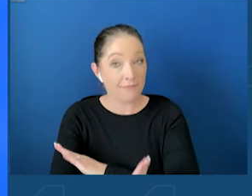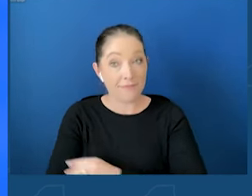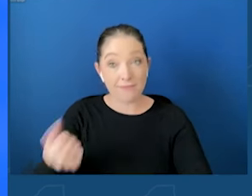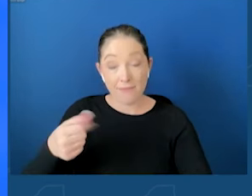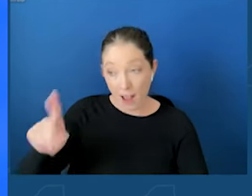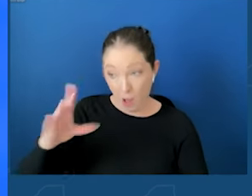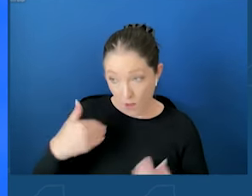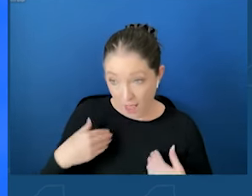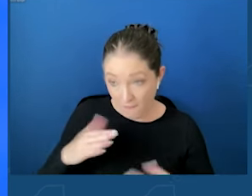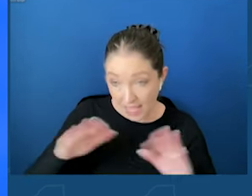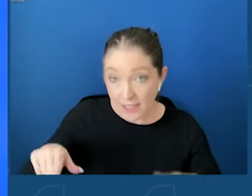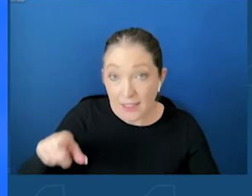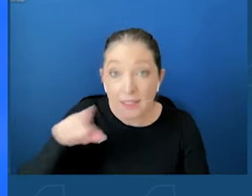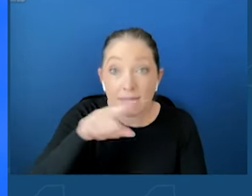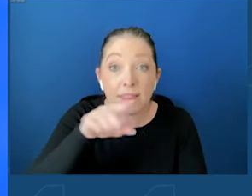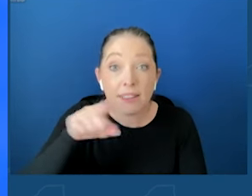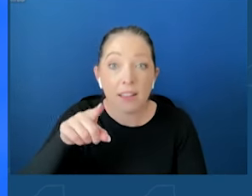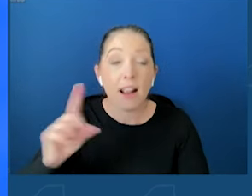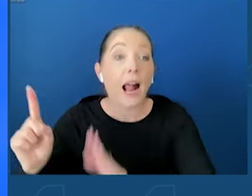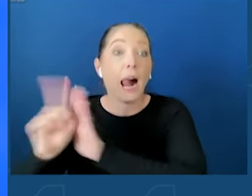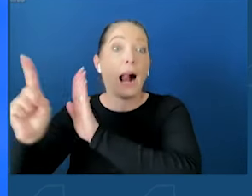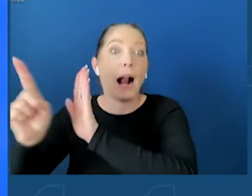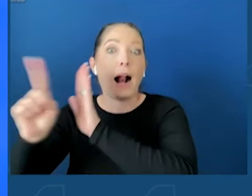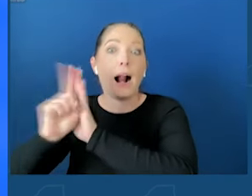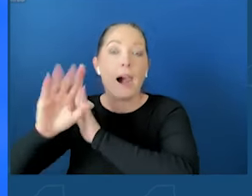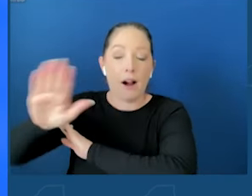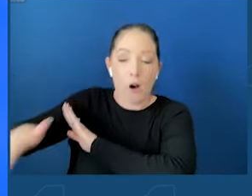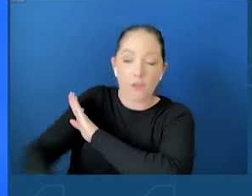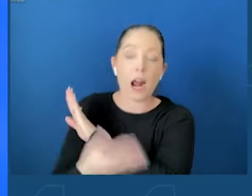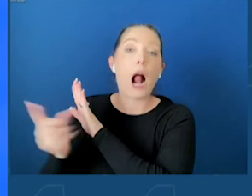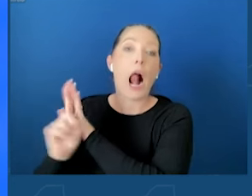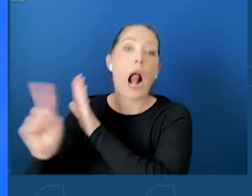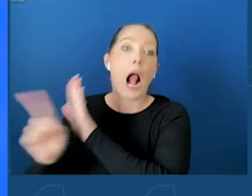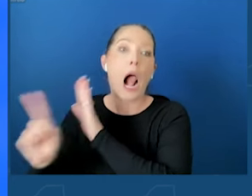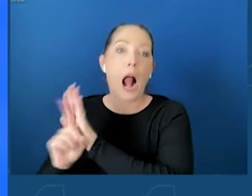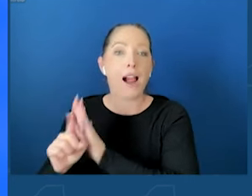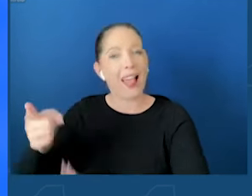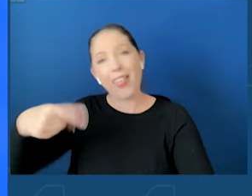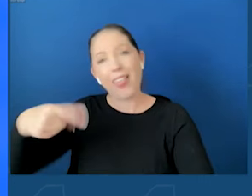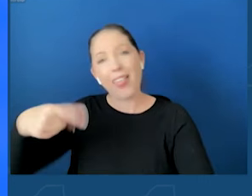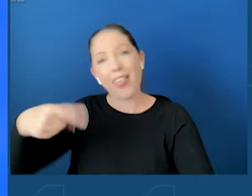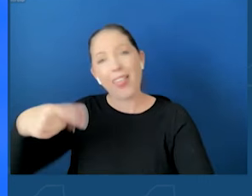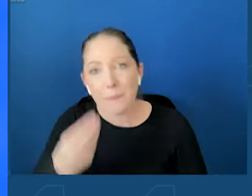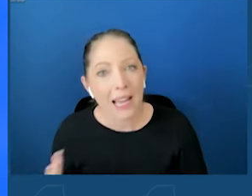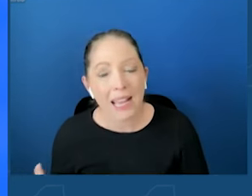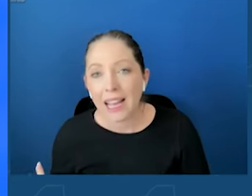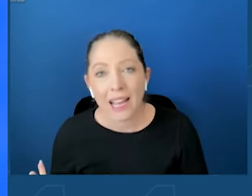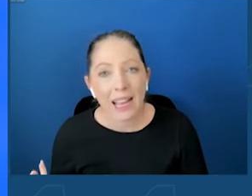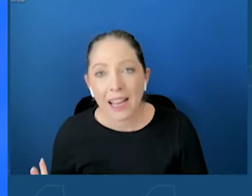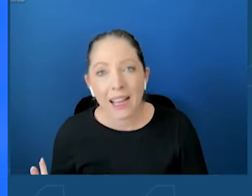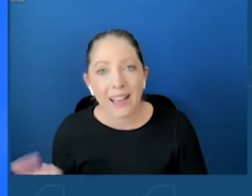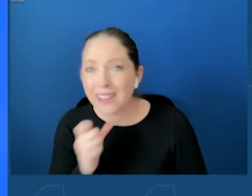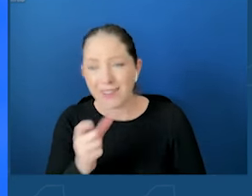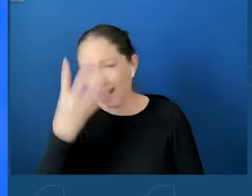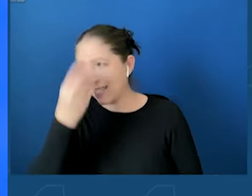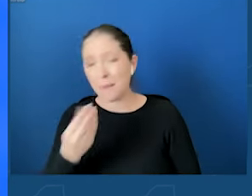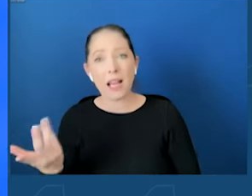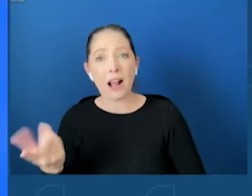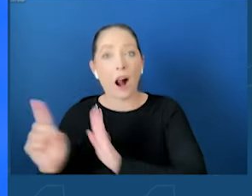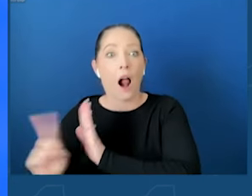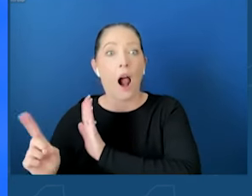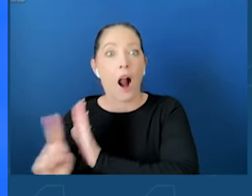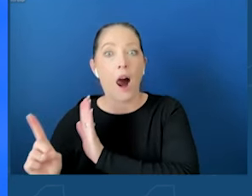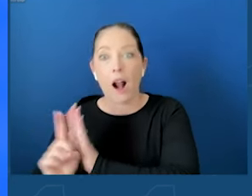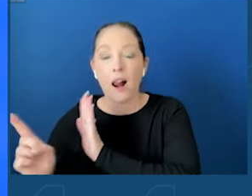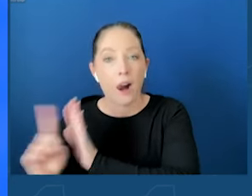things going off all night long? They're not getting their rest. They're not sleeping. Again, said my kids are older.